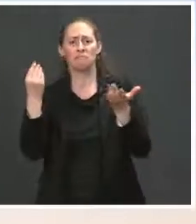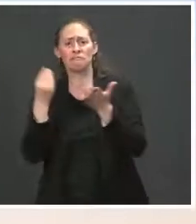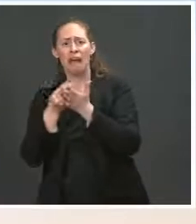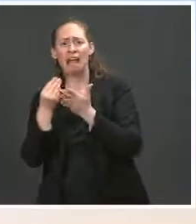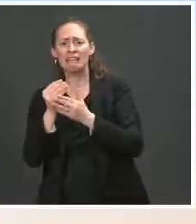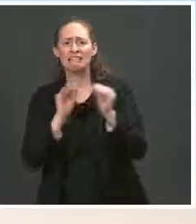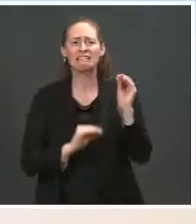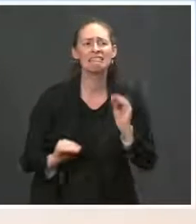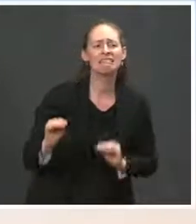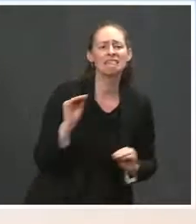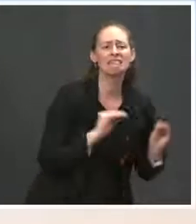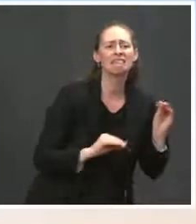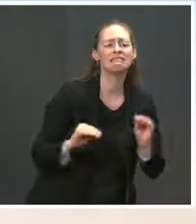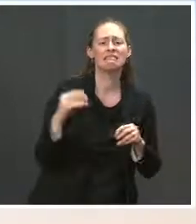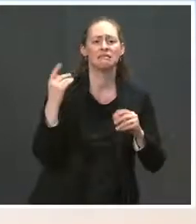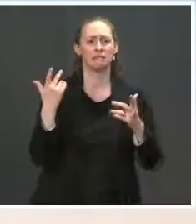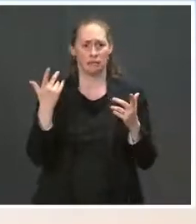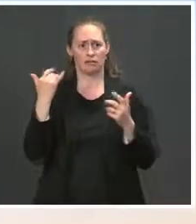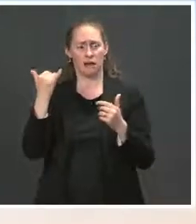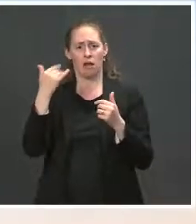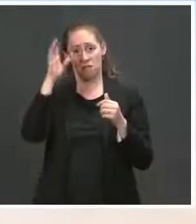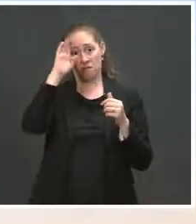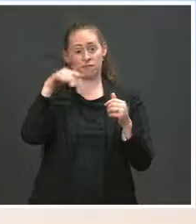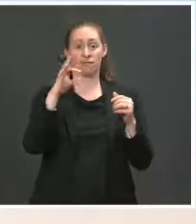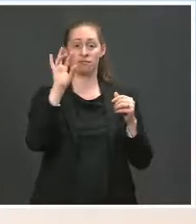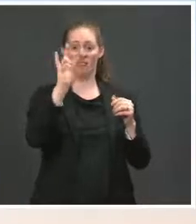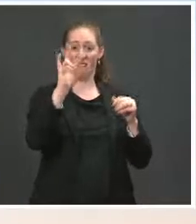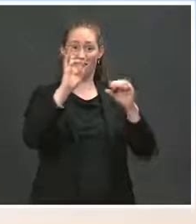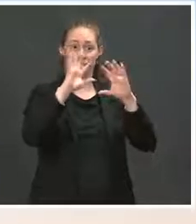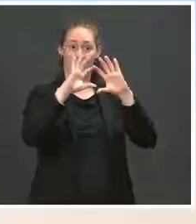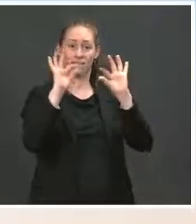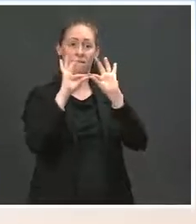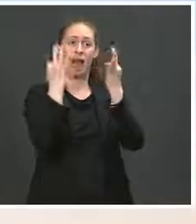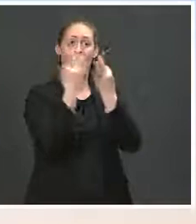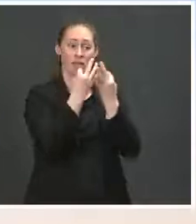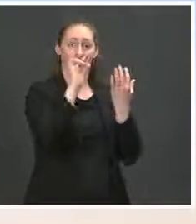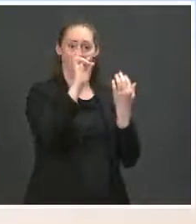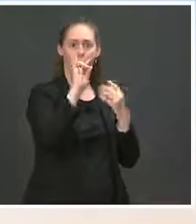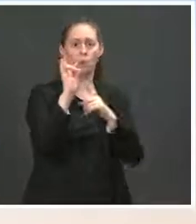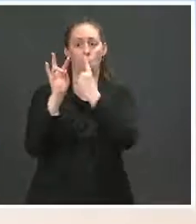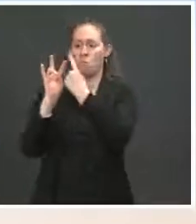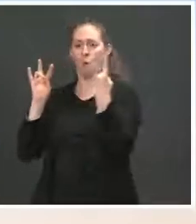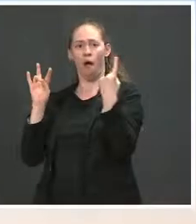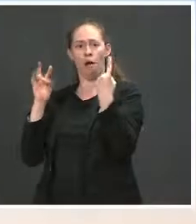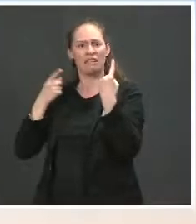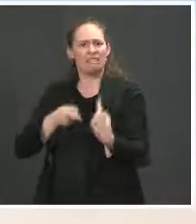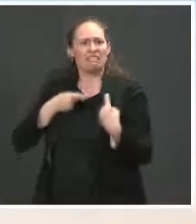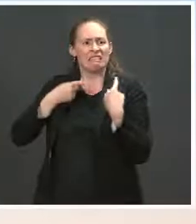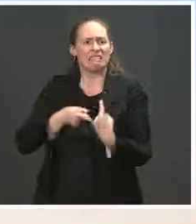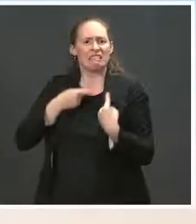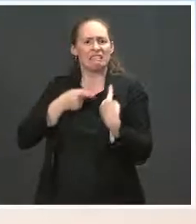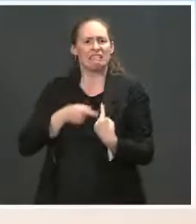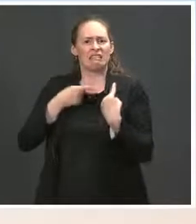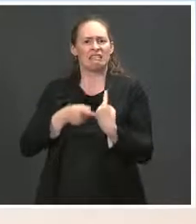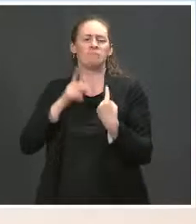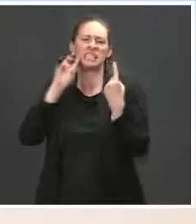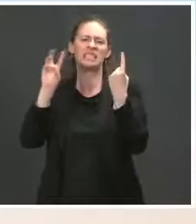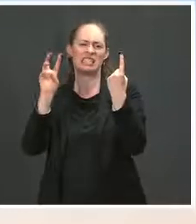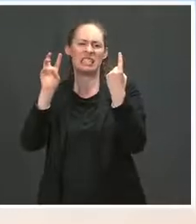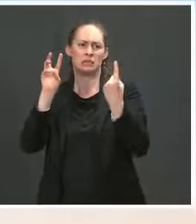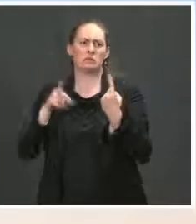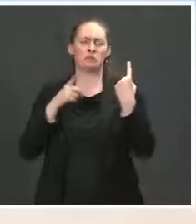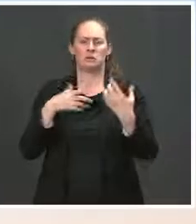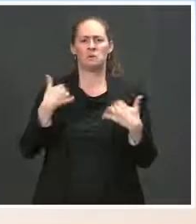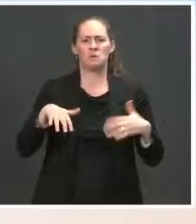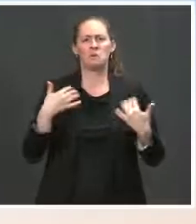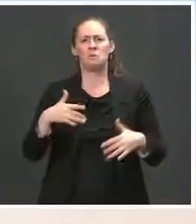put food on the table. We've also, we are heartened by the sharp decline from the implementation of a lot of these funds, as you can see in this chart, in